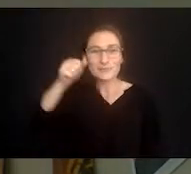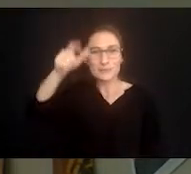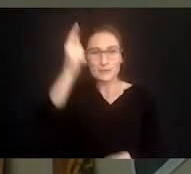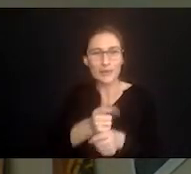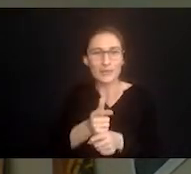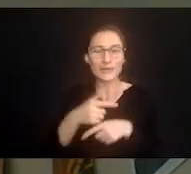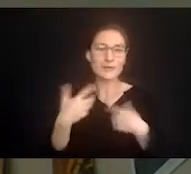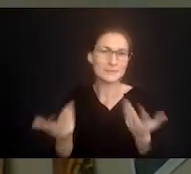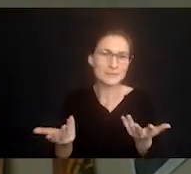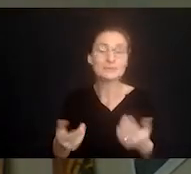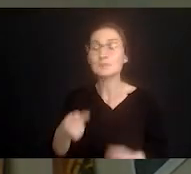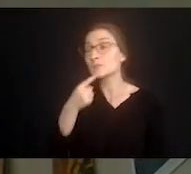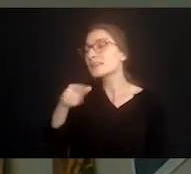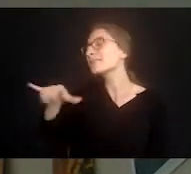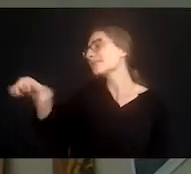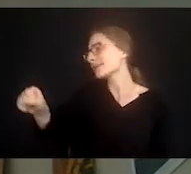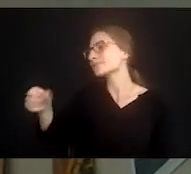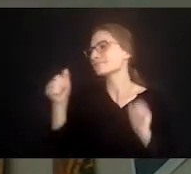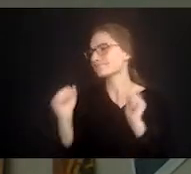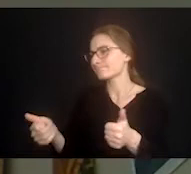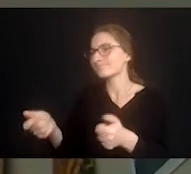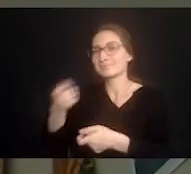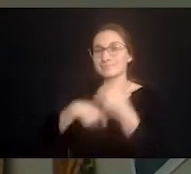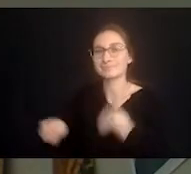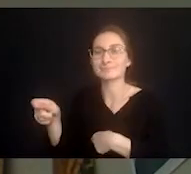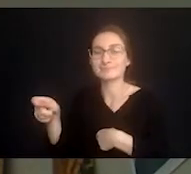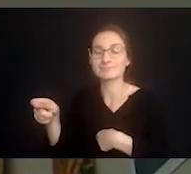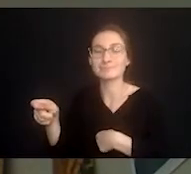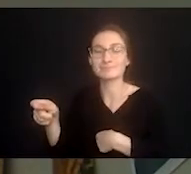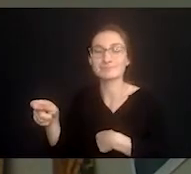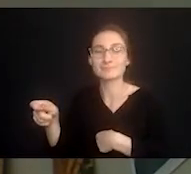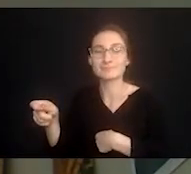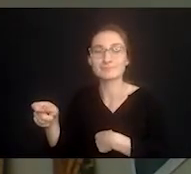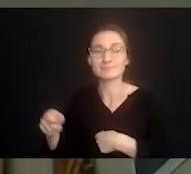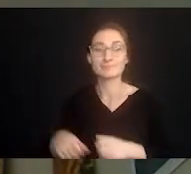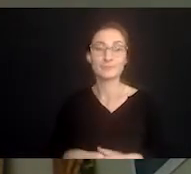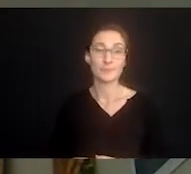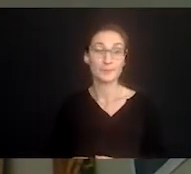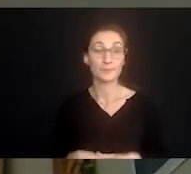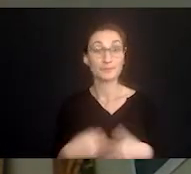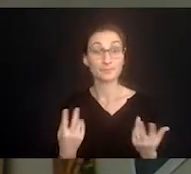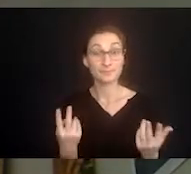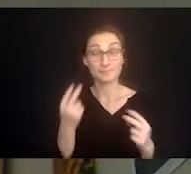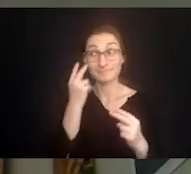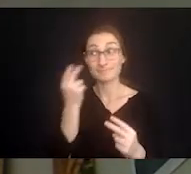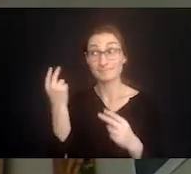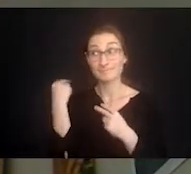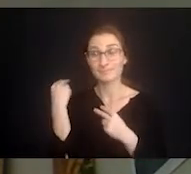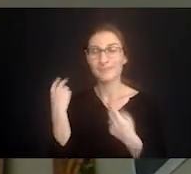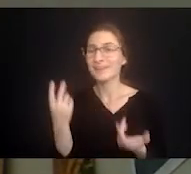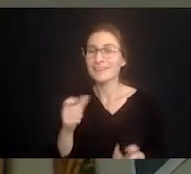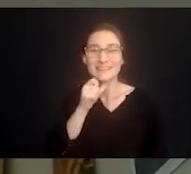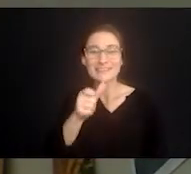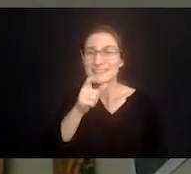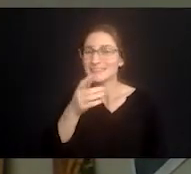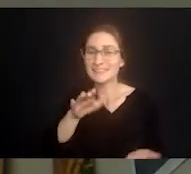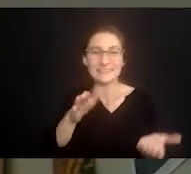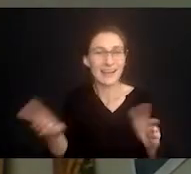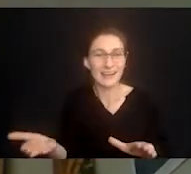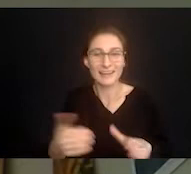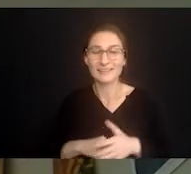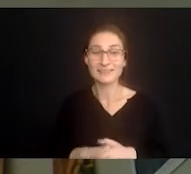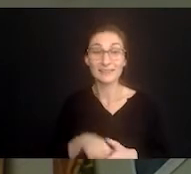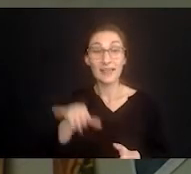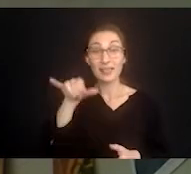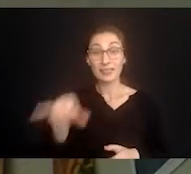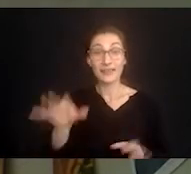brother or the inheritance. So he said yes and he traded off his birthright for a bowl of stew. In hindsight he didn't